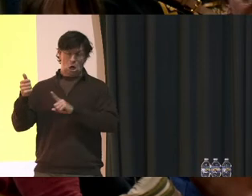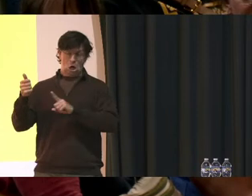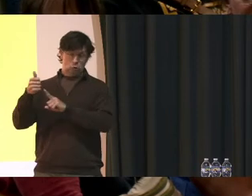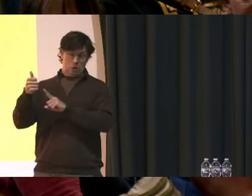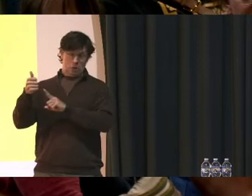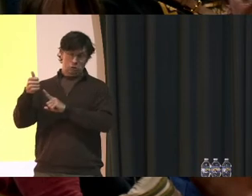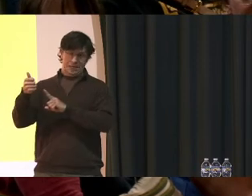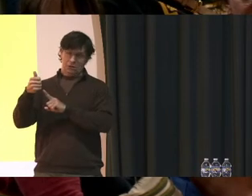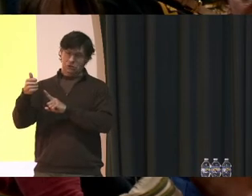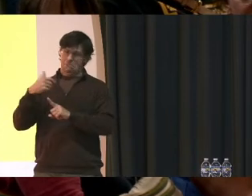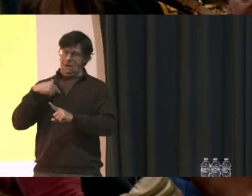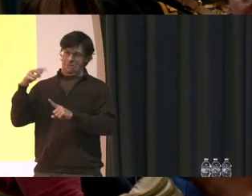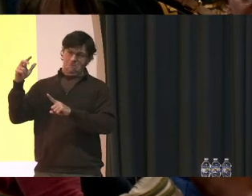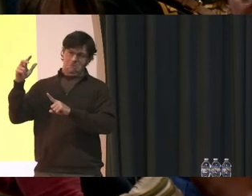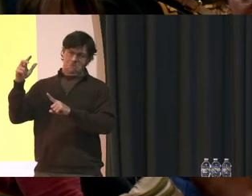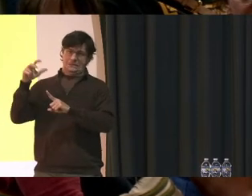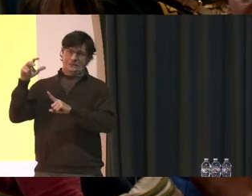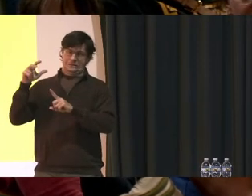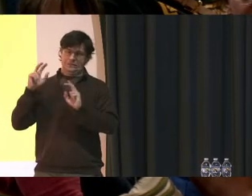biggest issue.